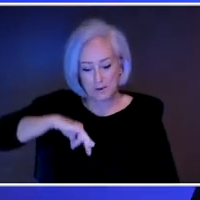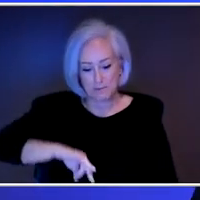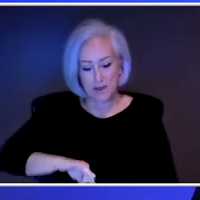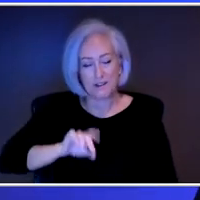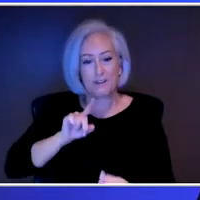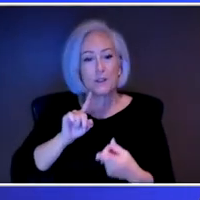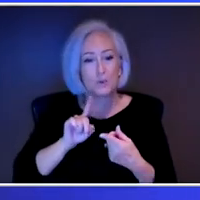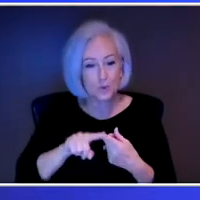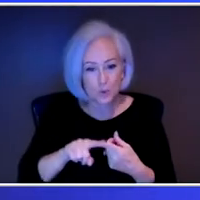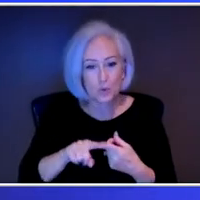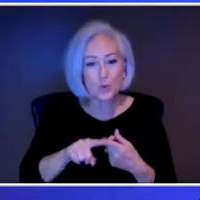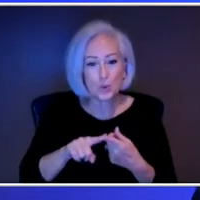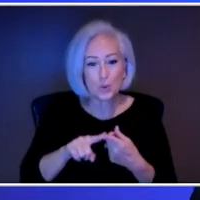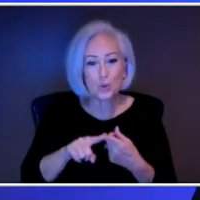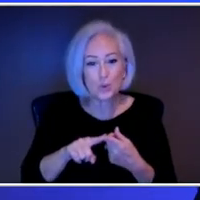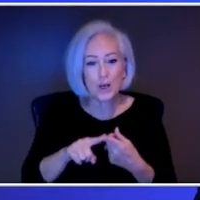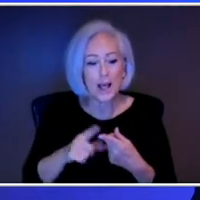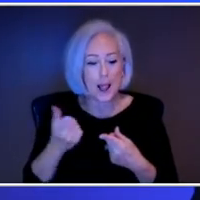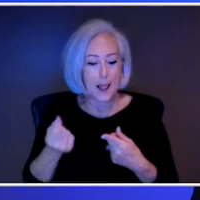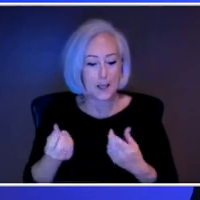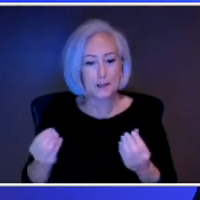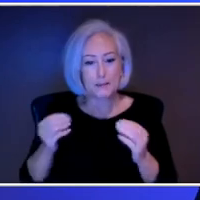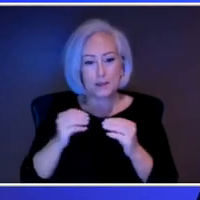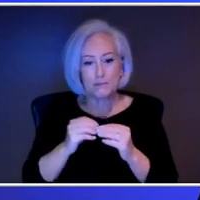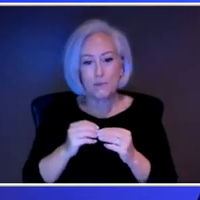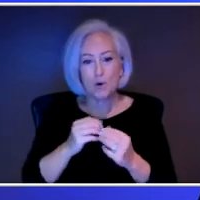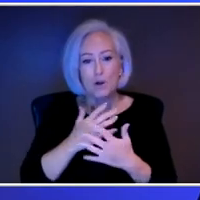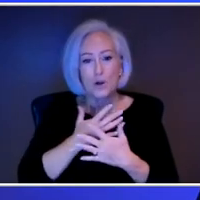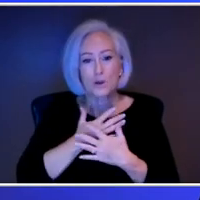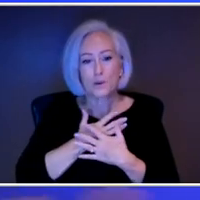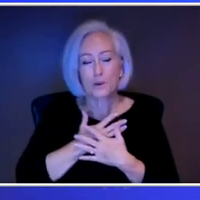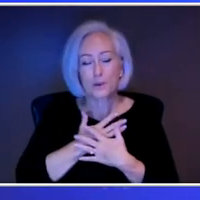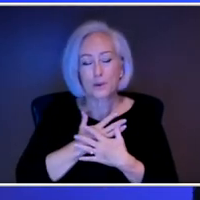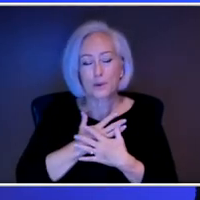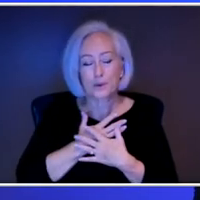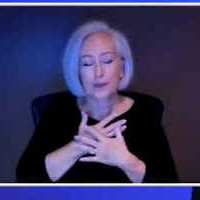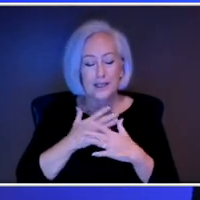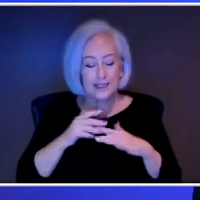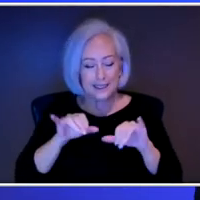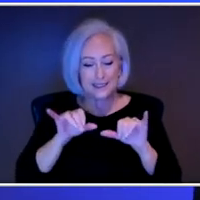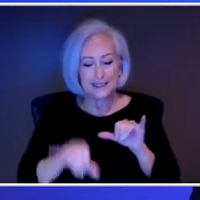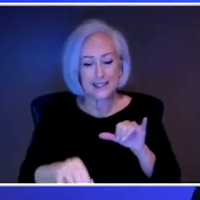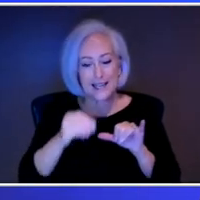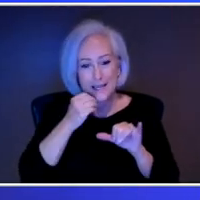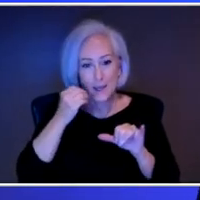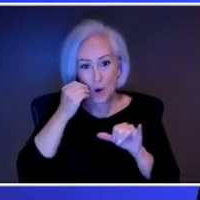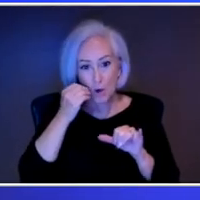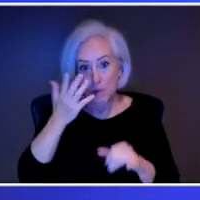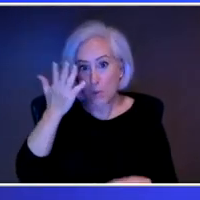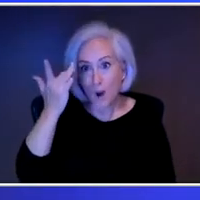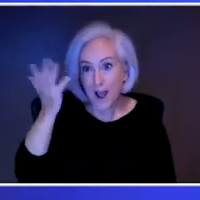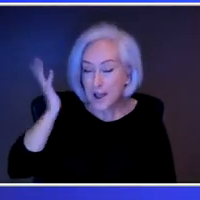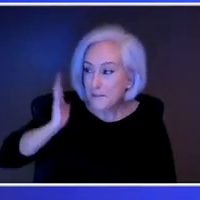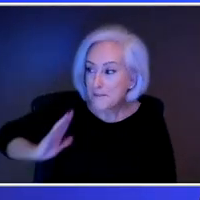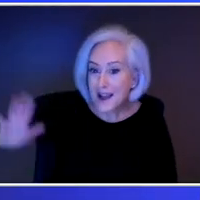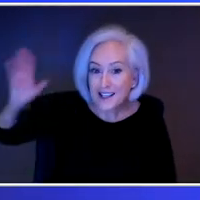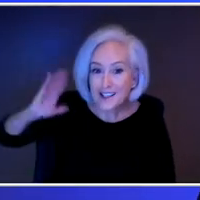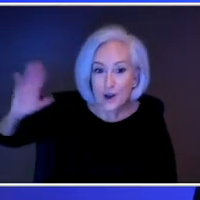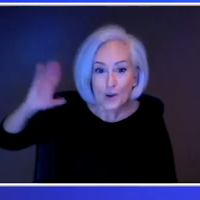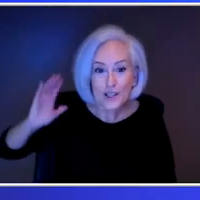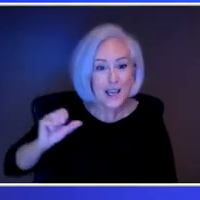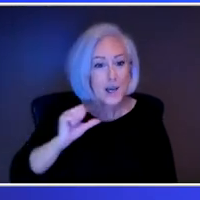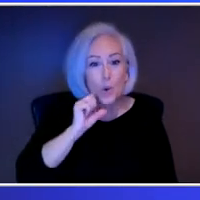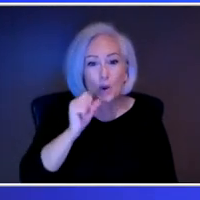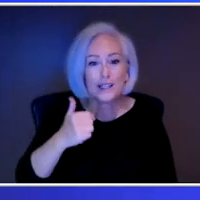you know, a little more somnolent and just kind of staying in. Because back in the old days, you know, there wasn't electric light. And so